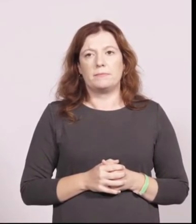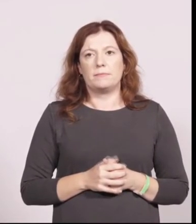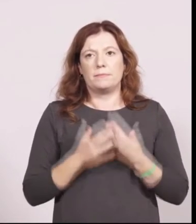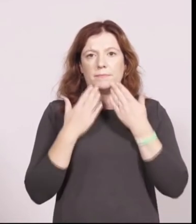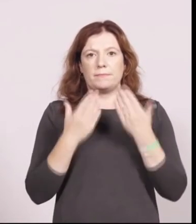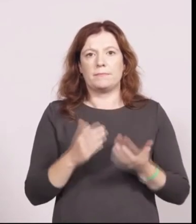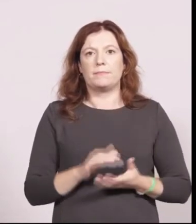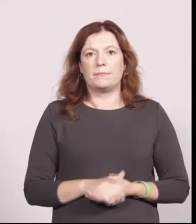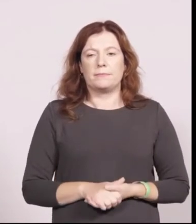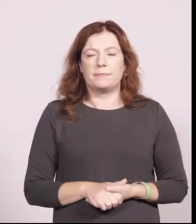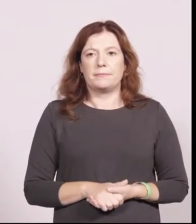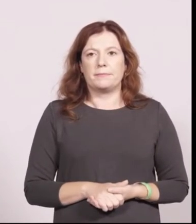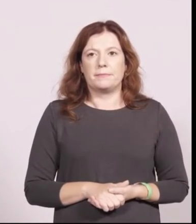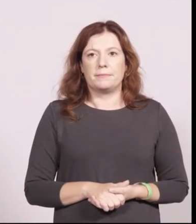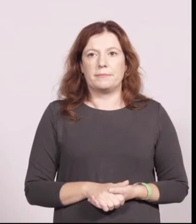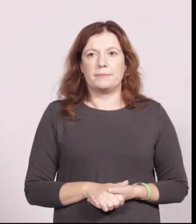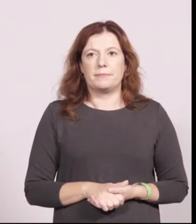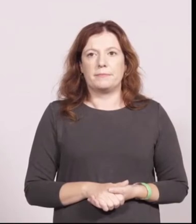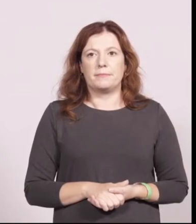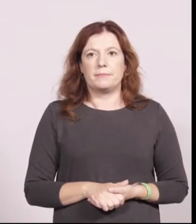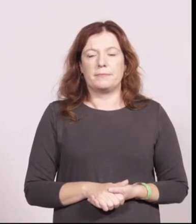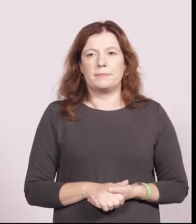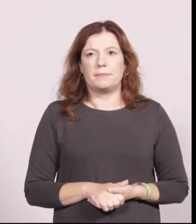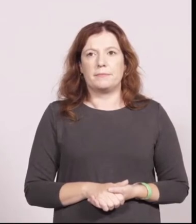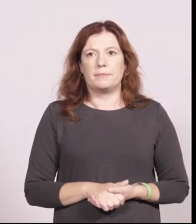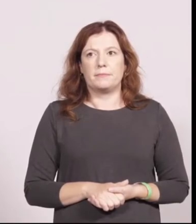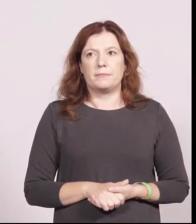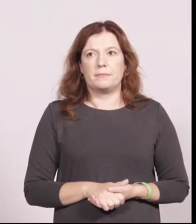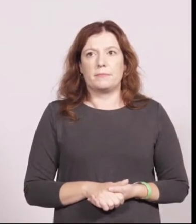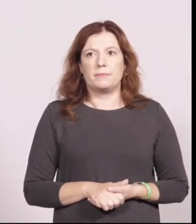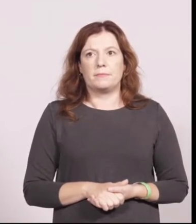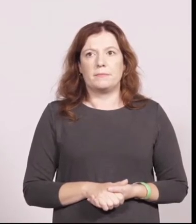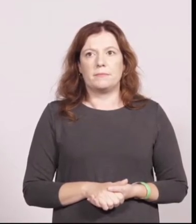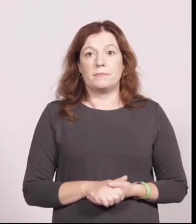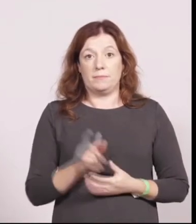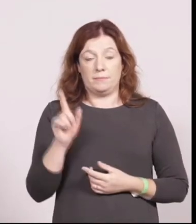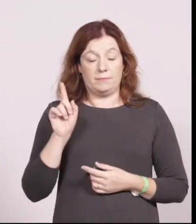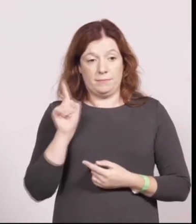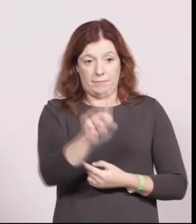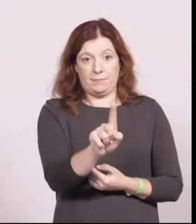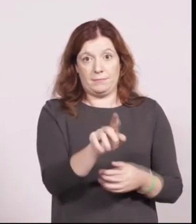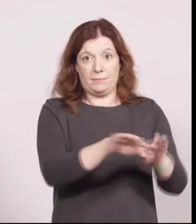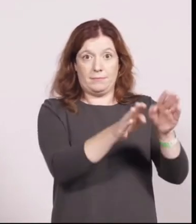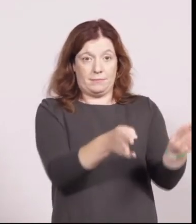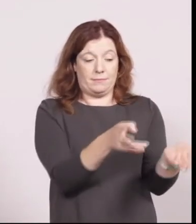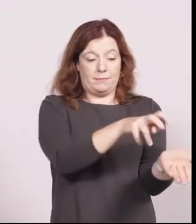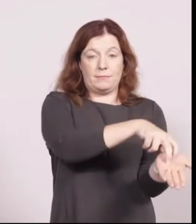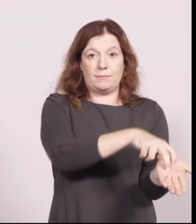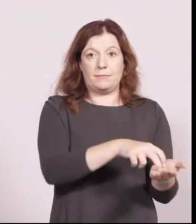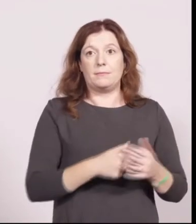don't forget to register you must all register when you leave the stage you